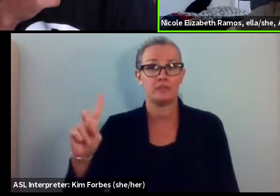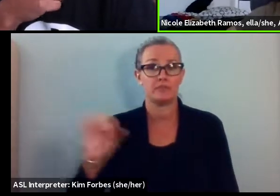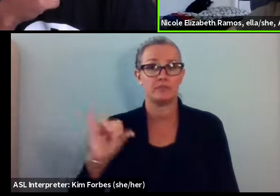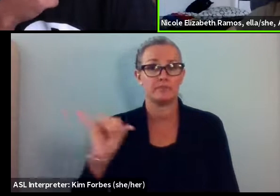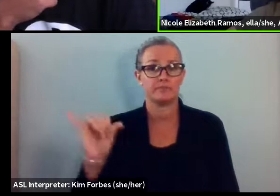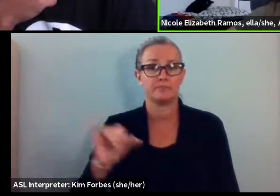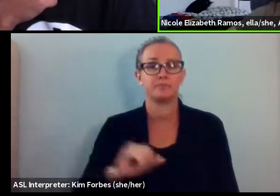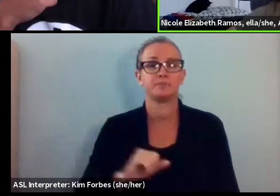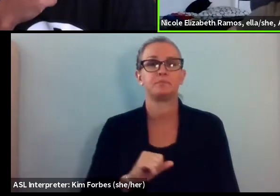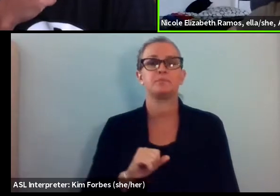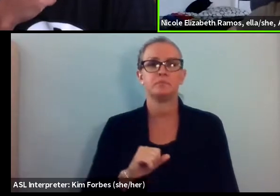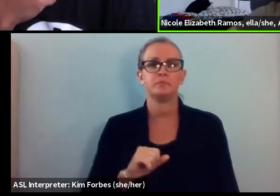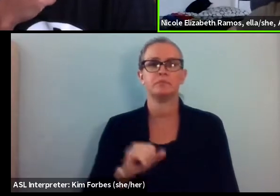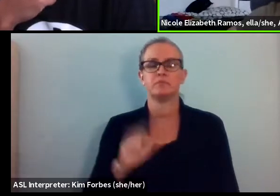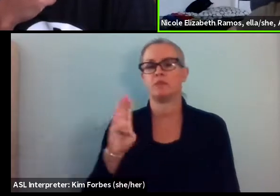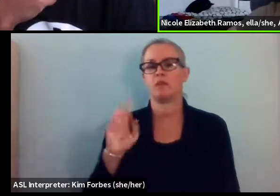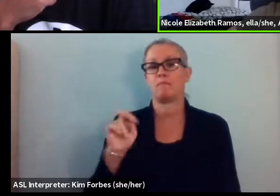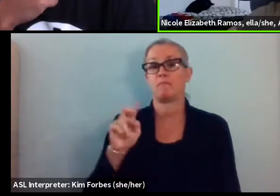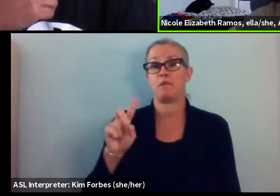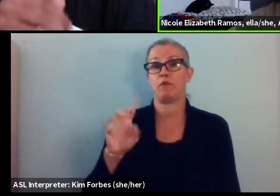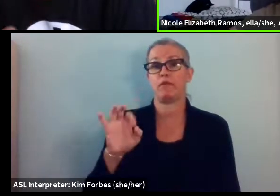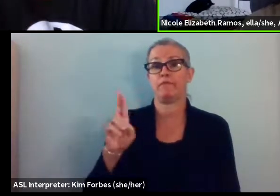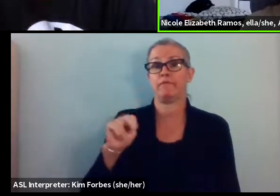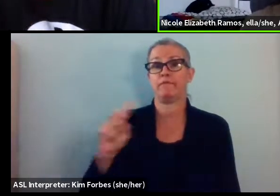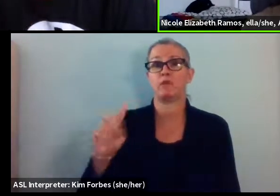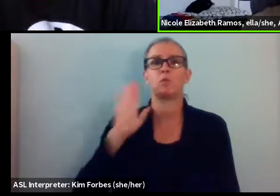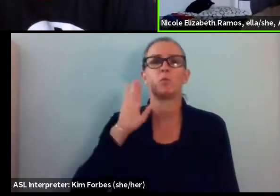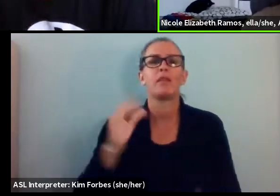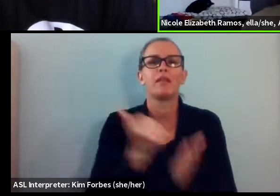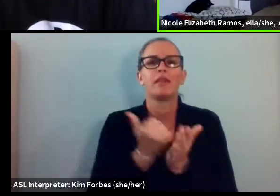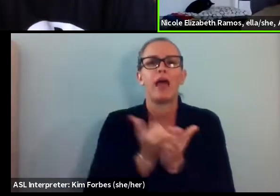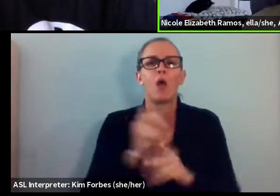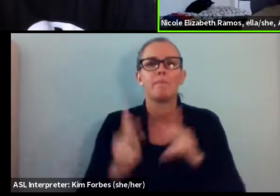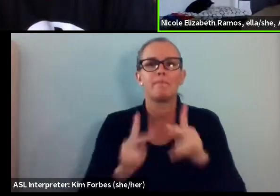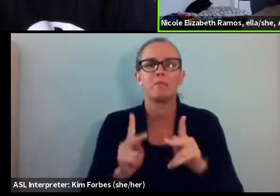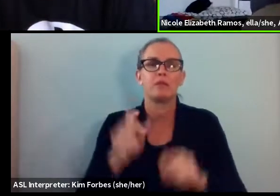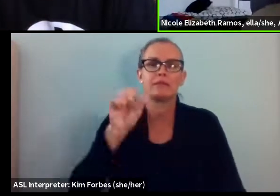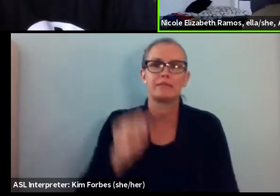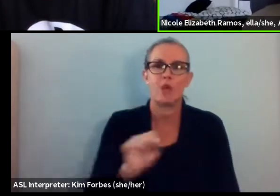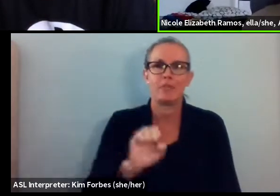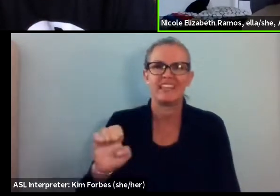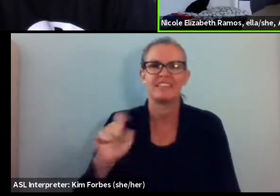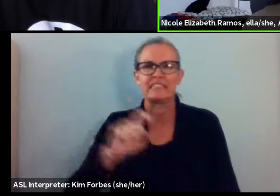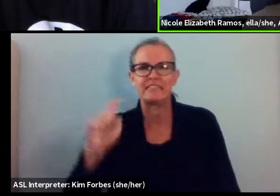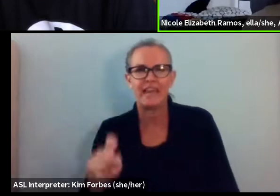particularly bond funds that are going to help people that are in the southeast, that are in Texas.